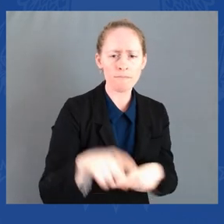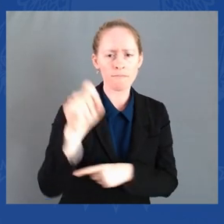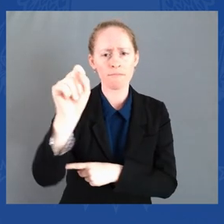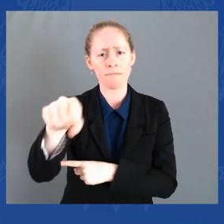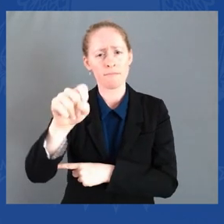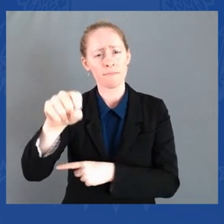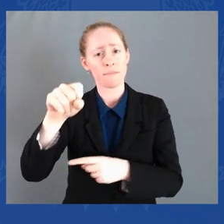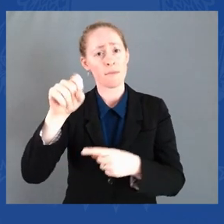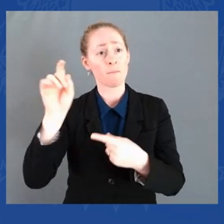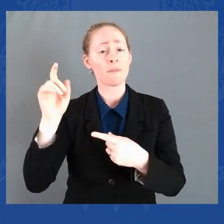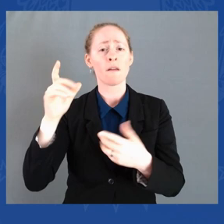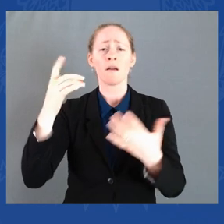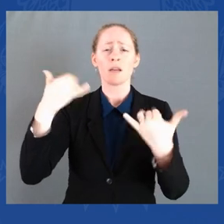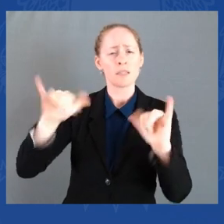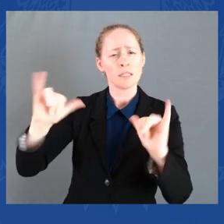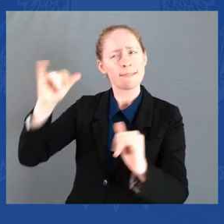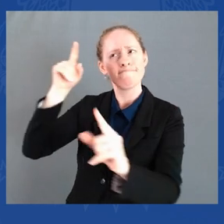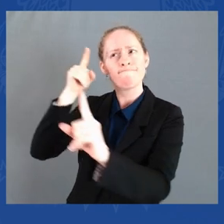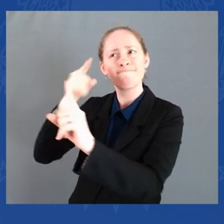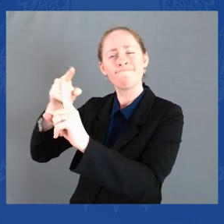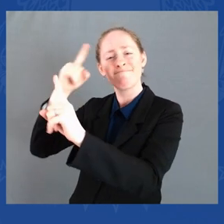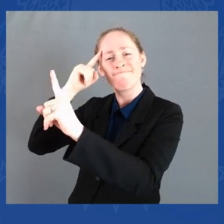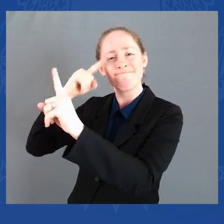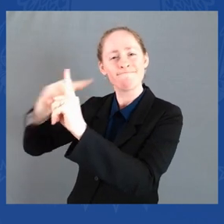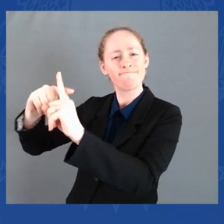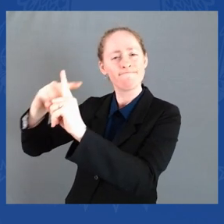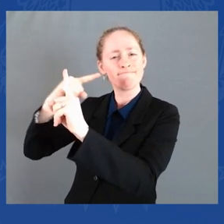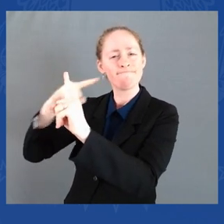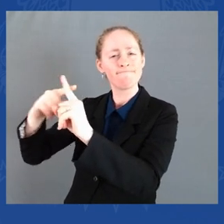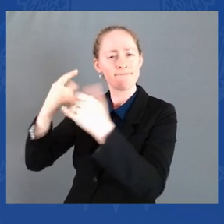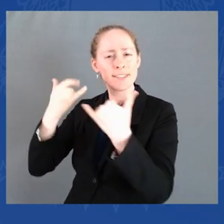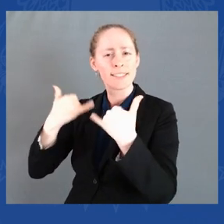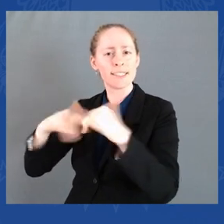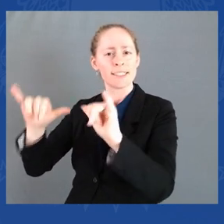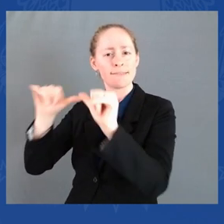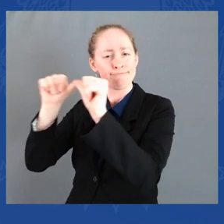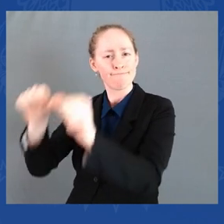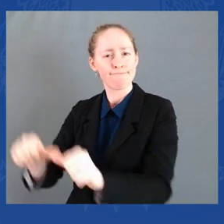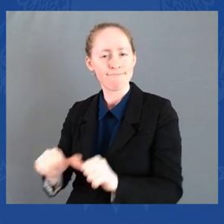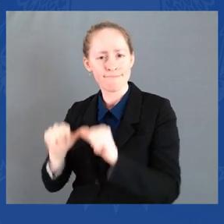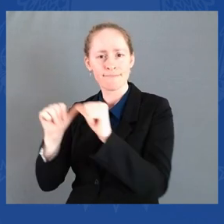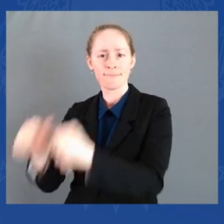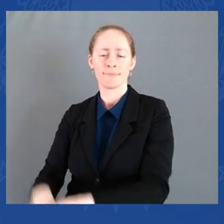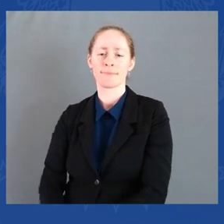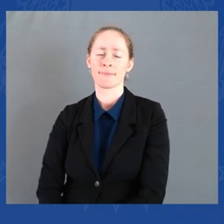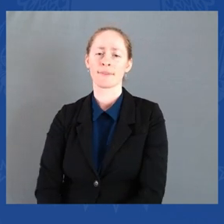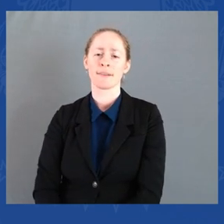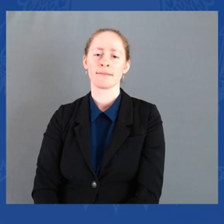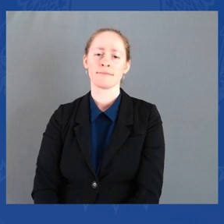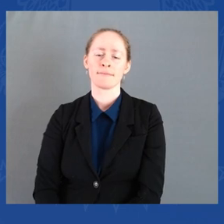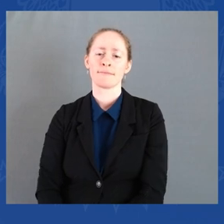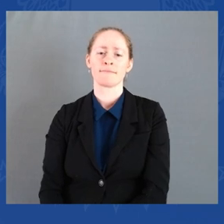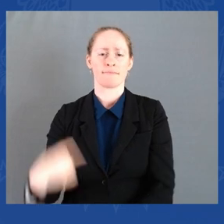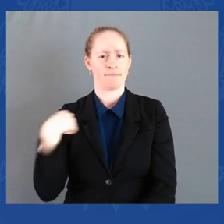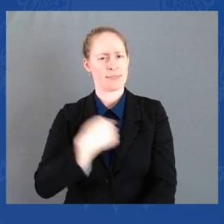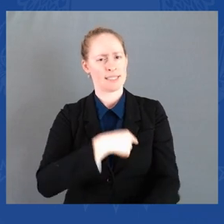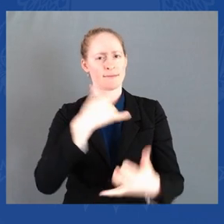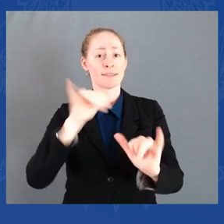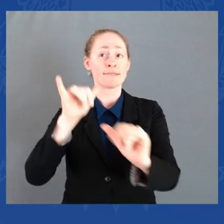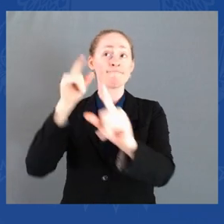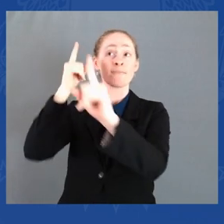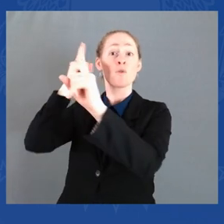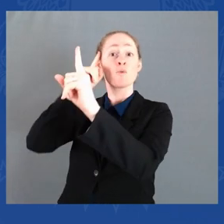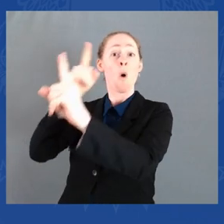that we remain committed to the ideals that make this nation great, that we remain